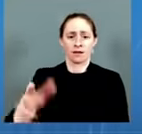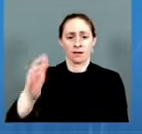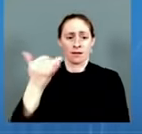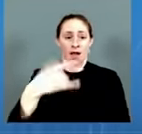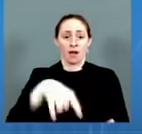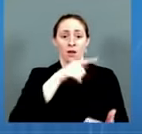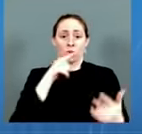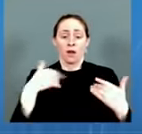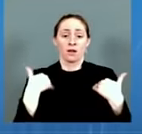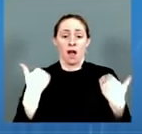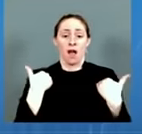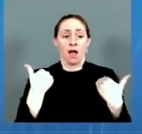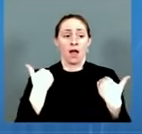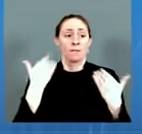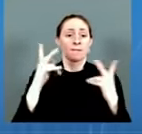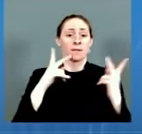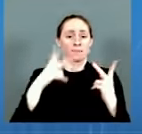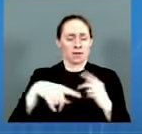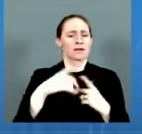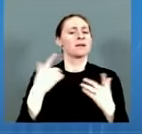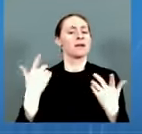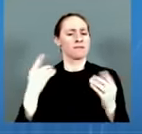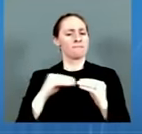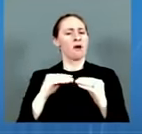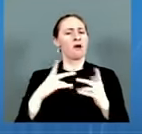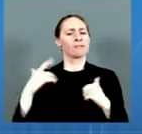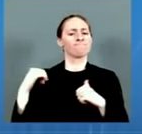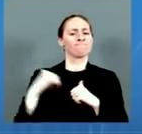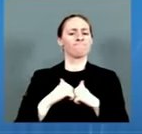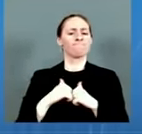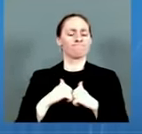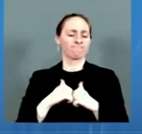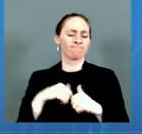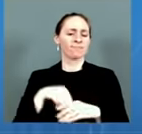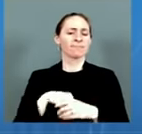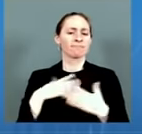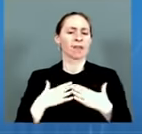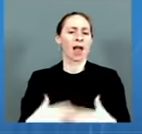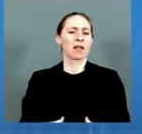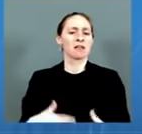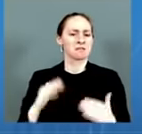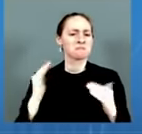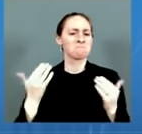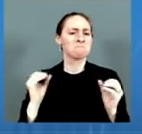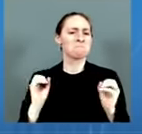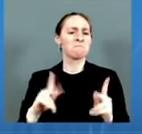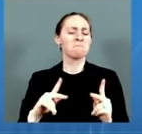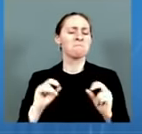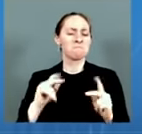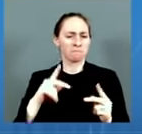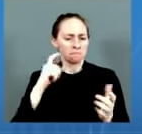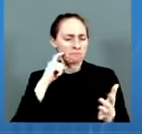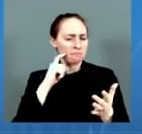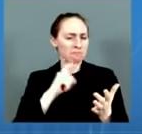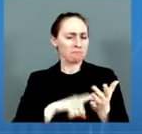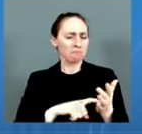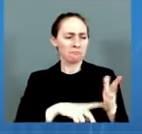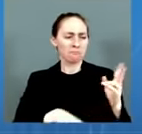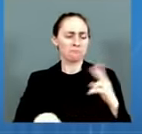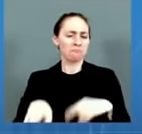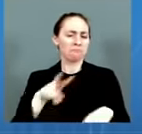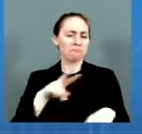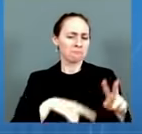particularly among elderly. So the comparison there is that you would expect a rather substantial power of the immune